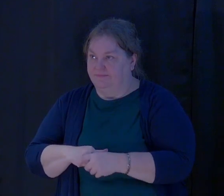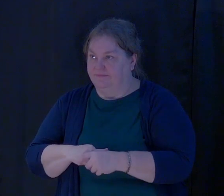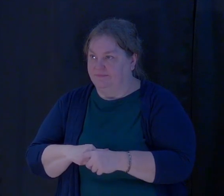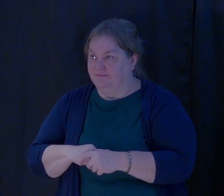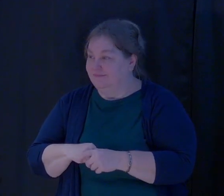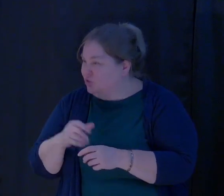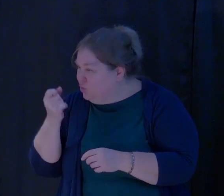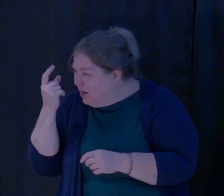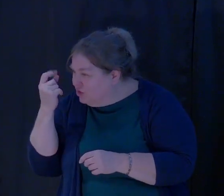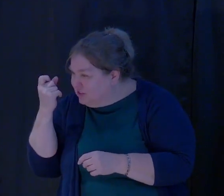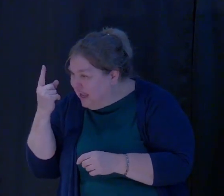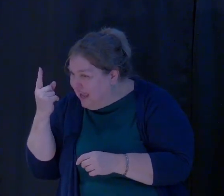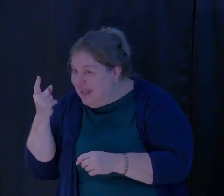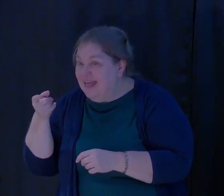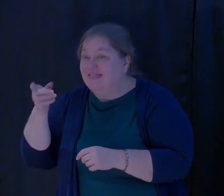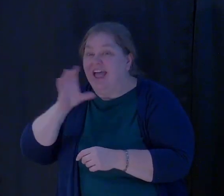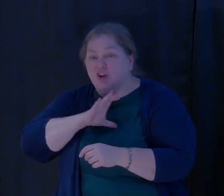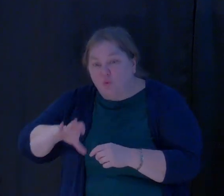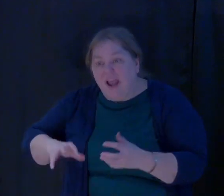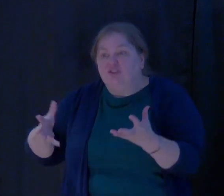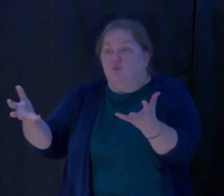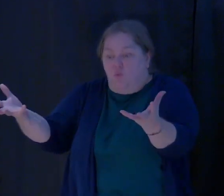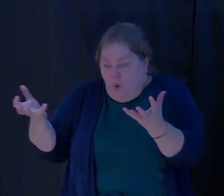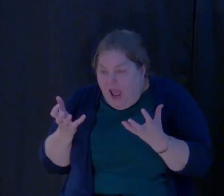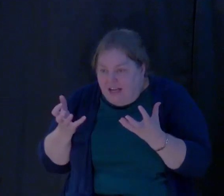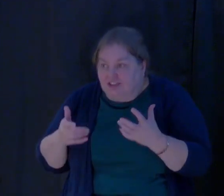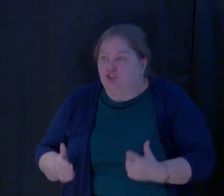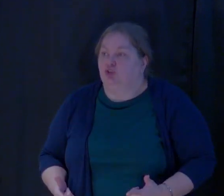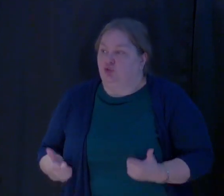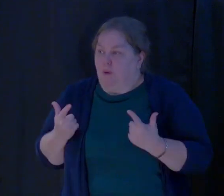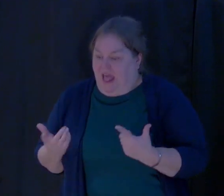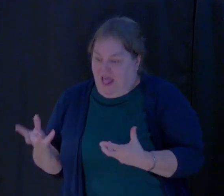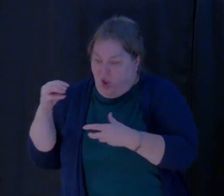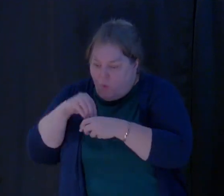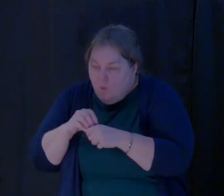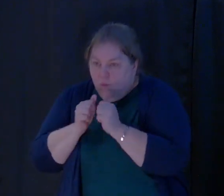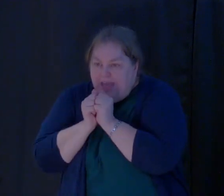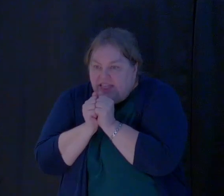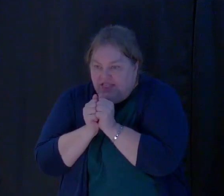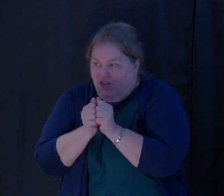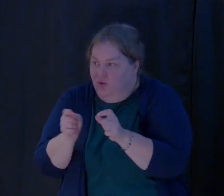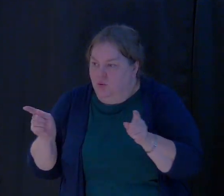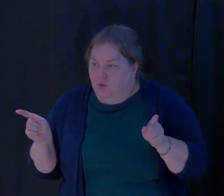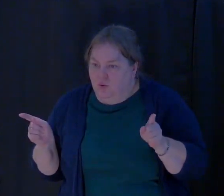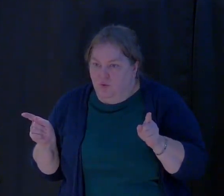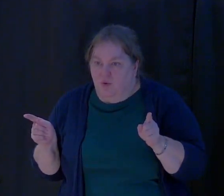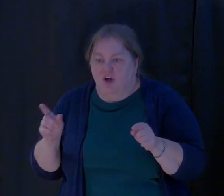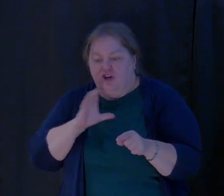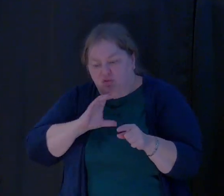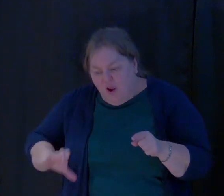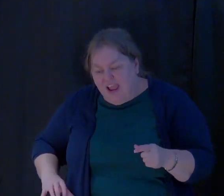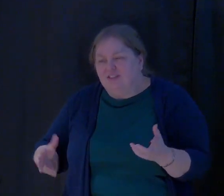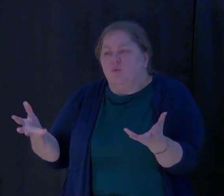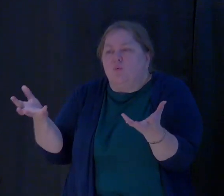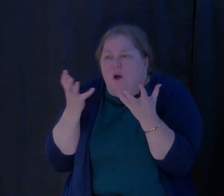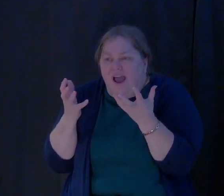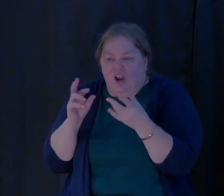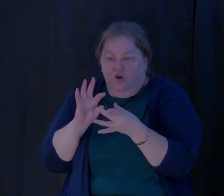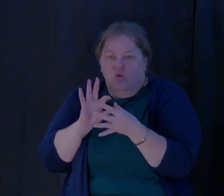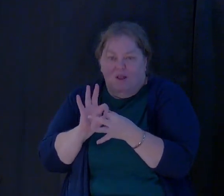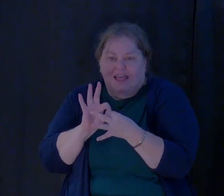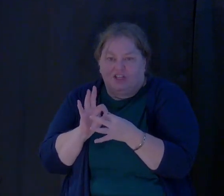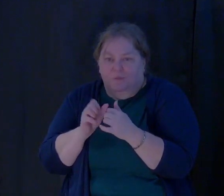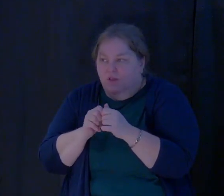You understand that Christ wants to dwell with you? Christ wants to be with you? Christ wants to have a relationship with you?